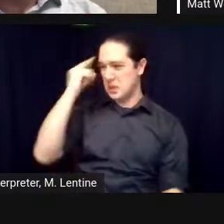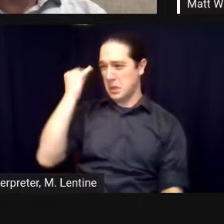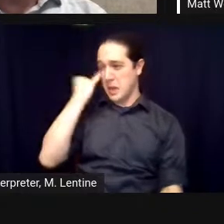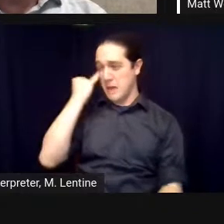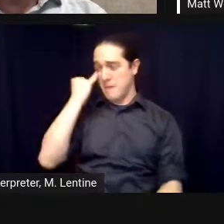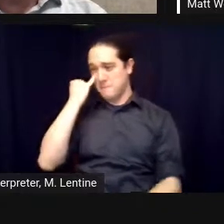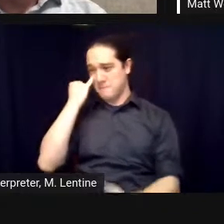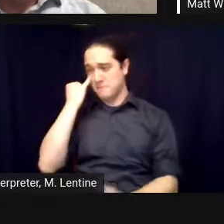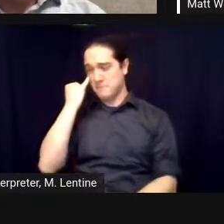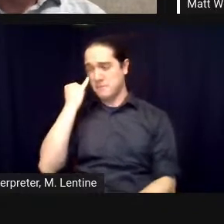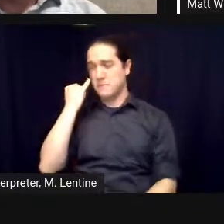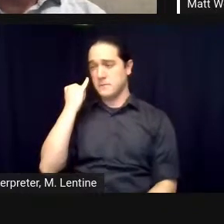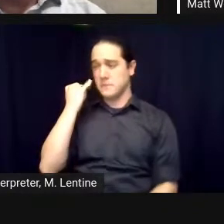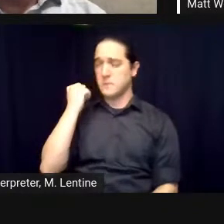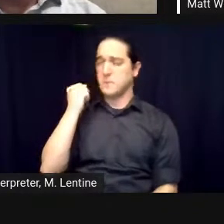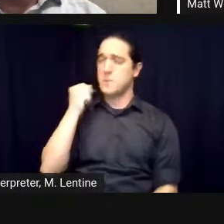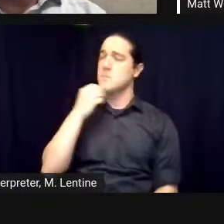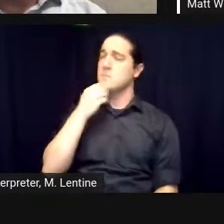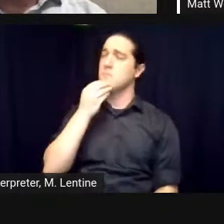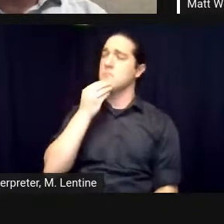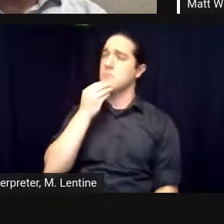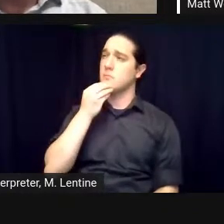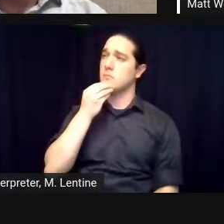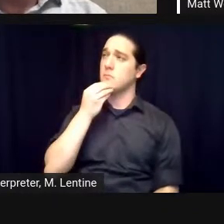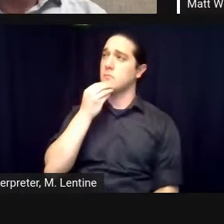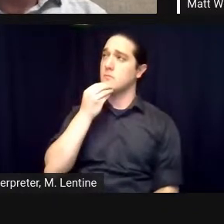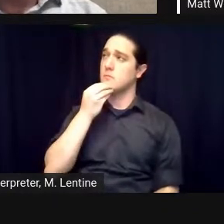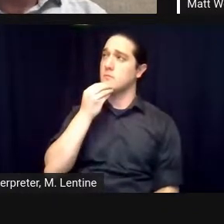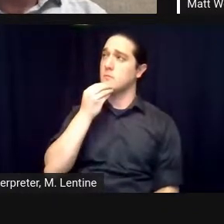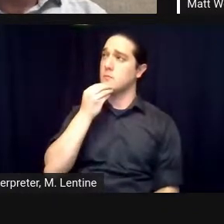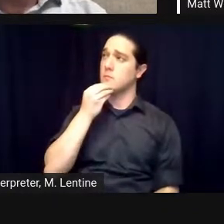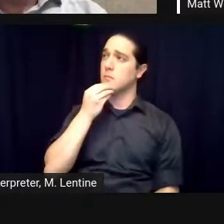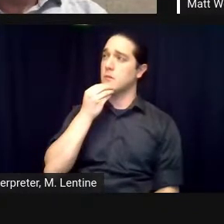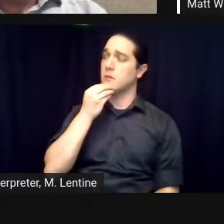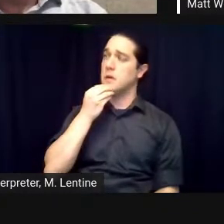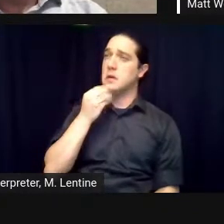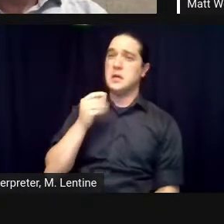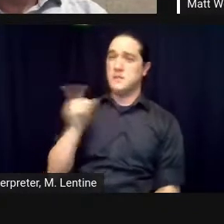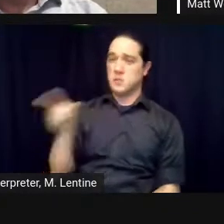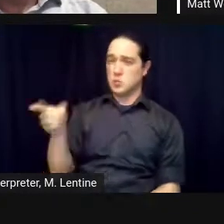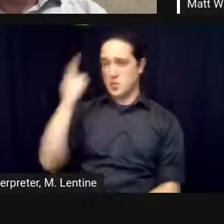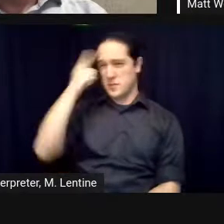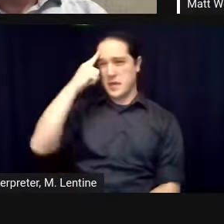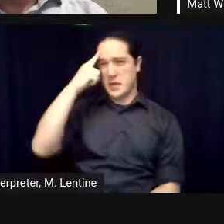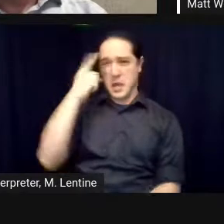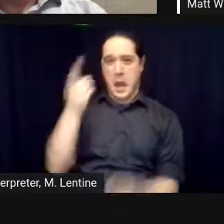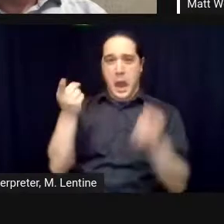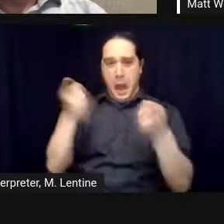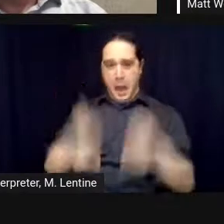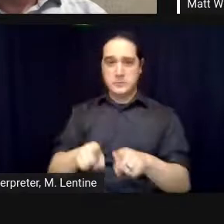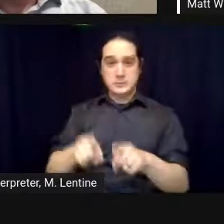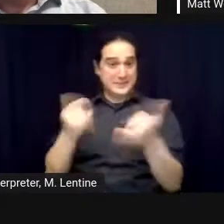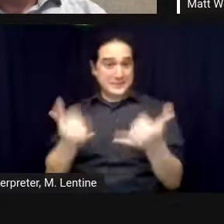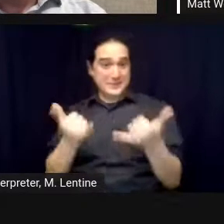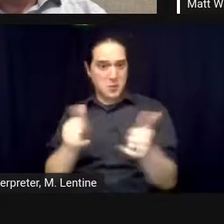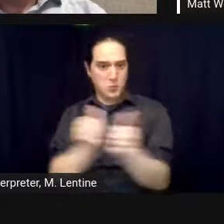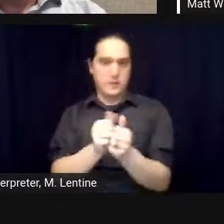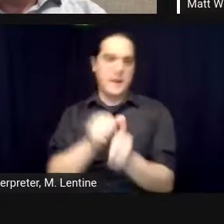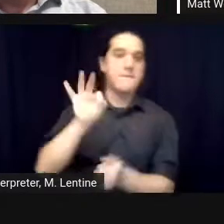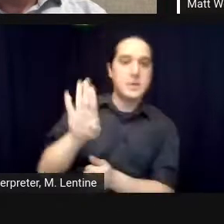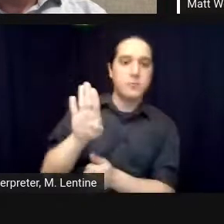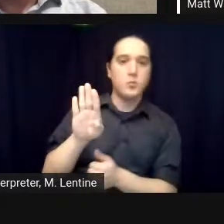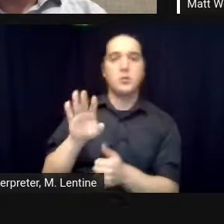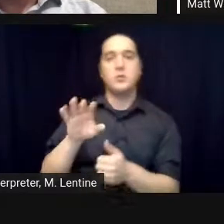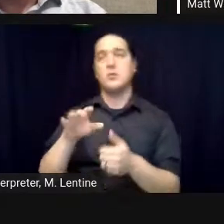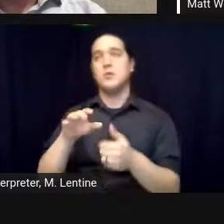was you were trying to accomplish and in some ways i suppose control your own narrative more yeah no i i remember during the two years i